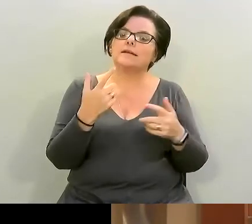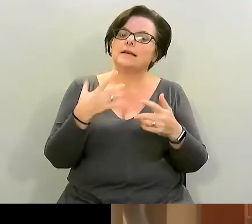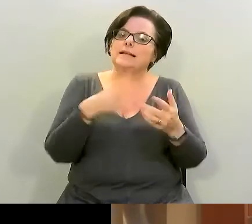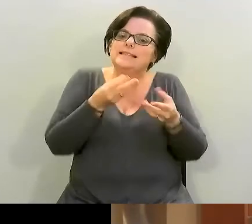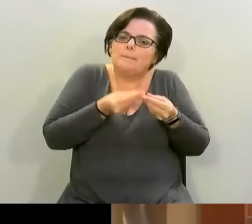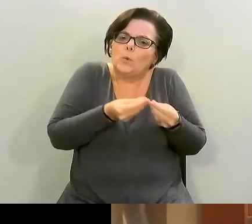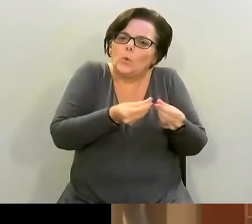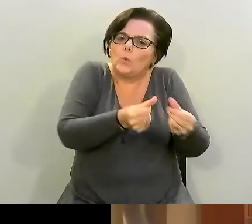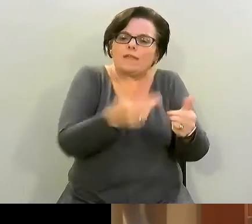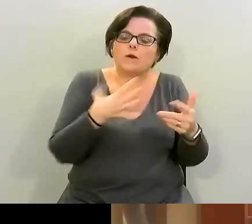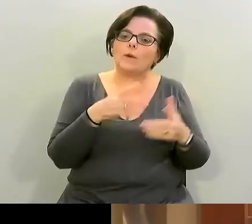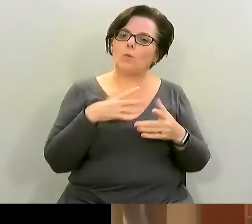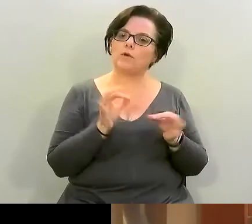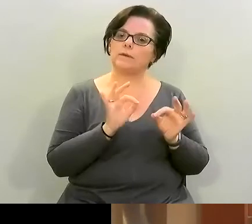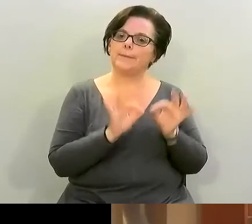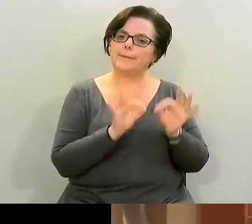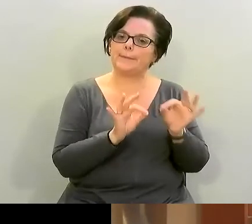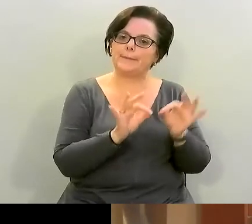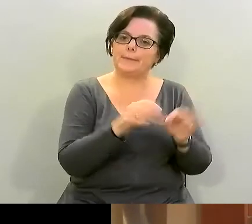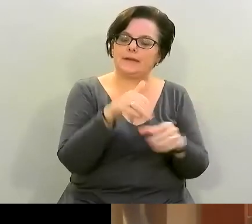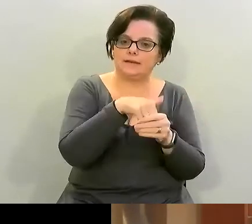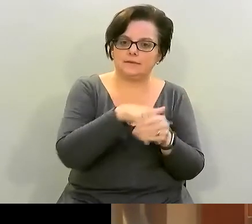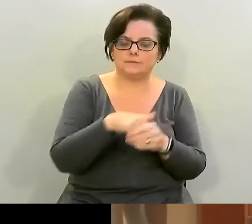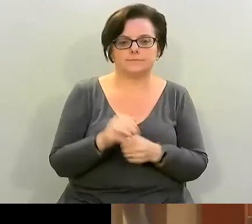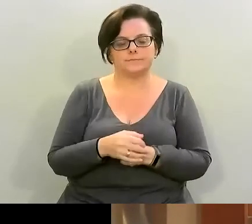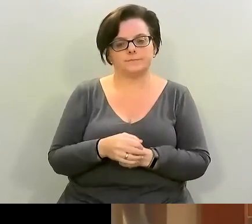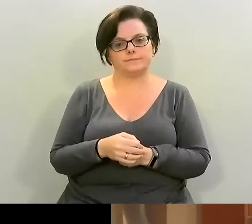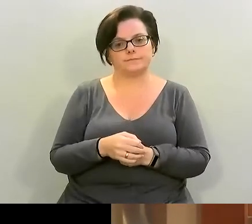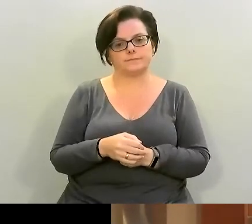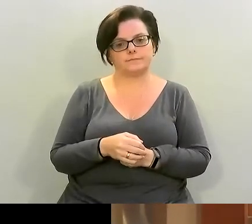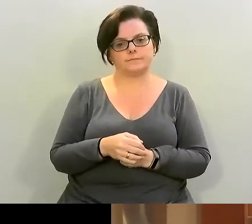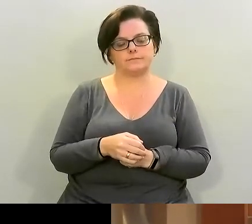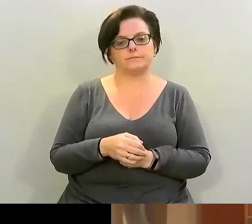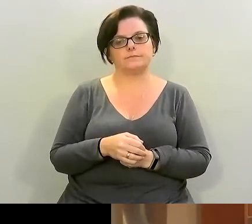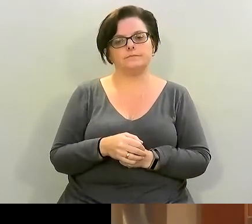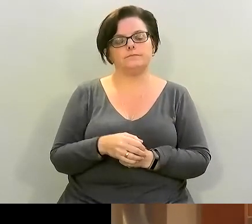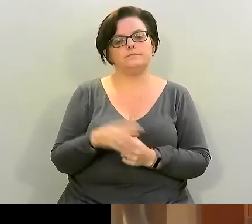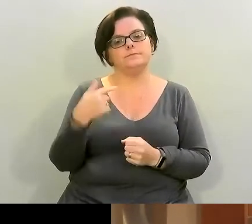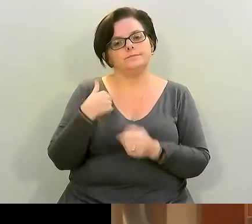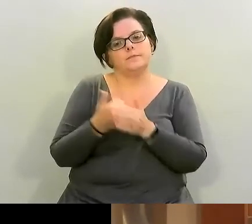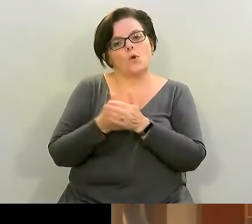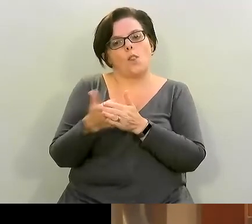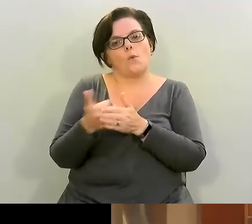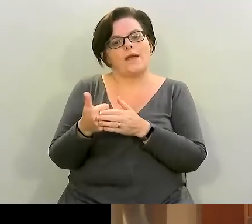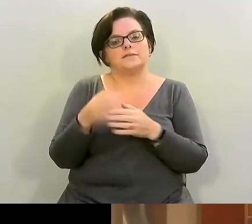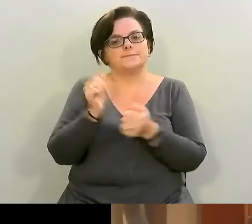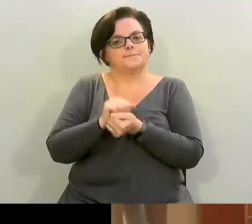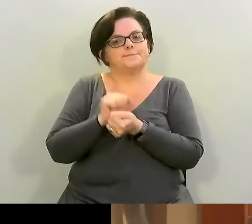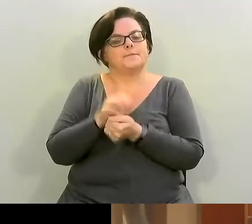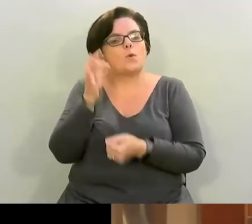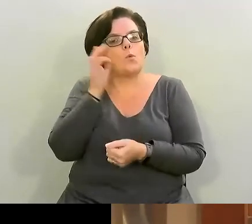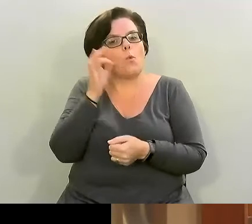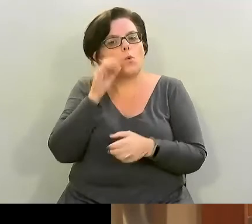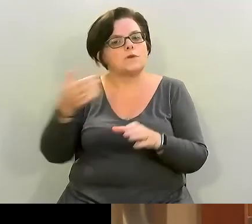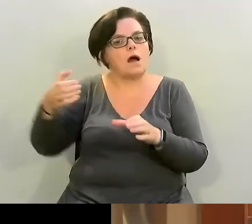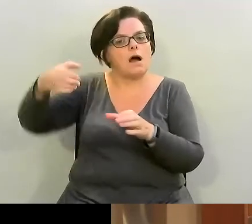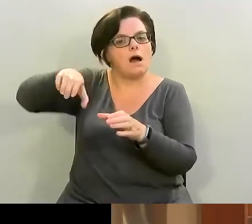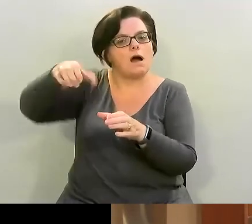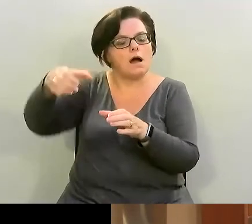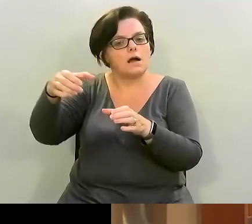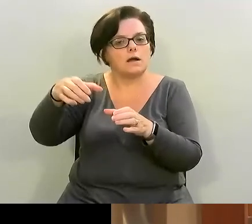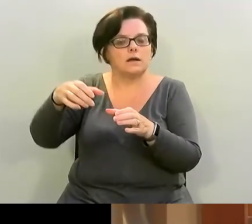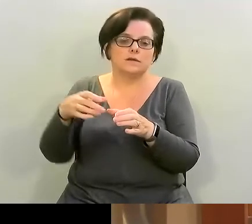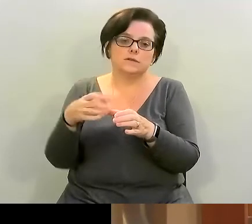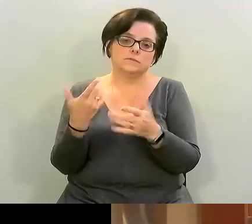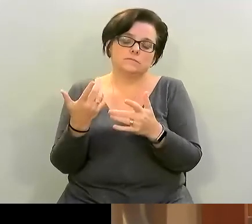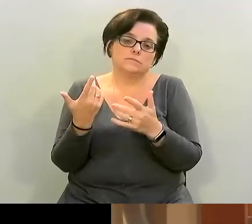and i always have a few extra tips one of them is i always keep some water on the side just fresh water filtered